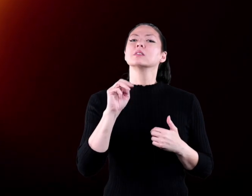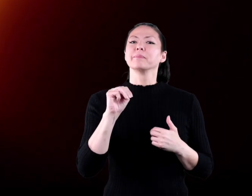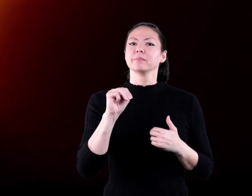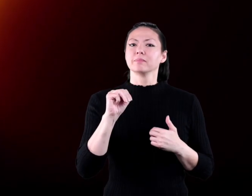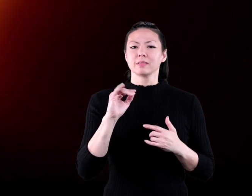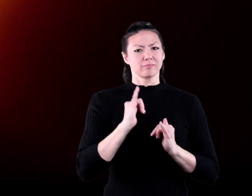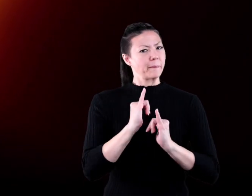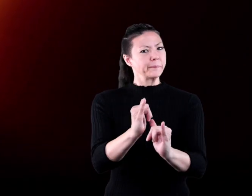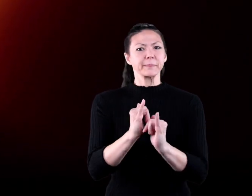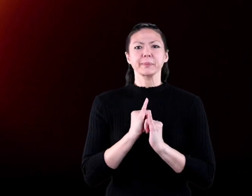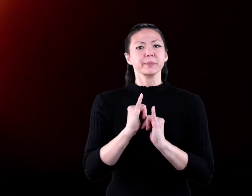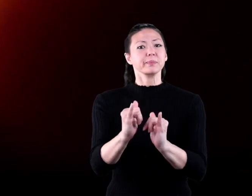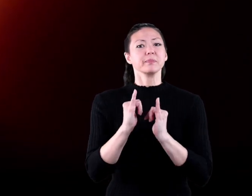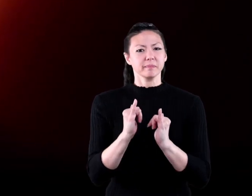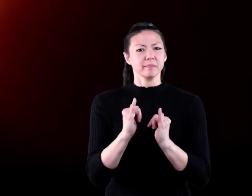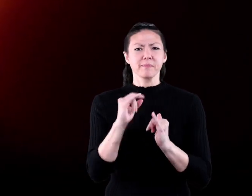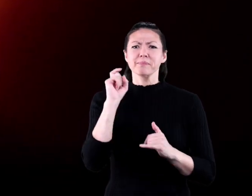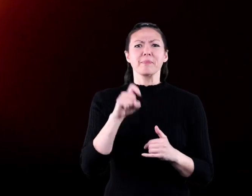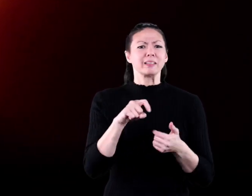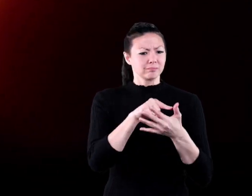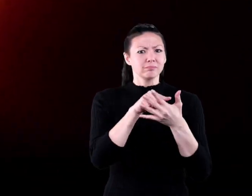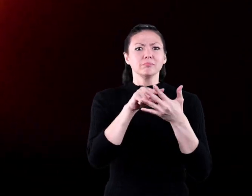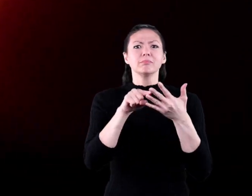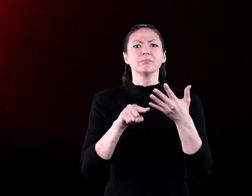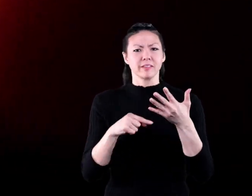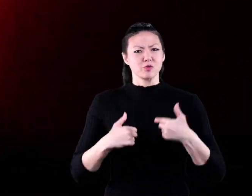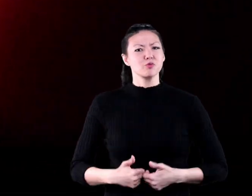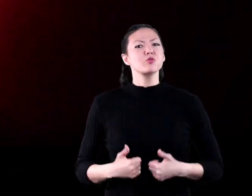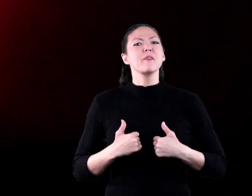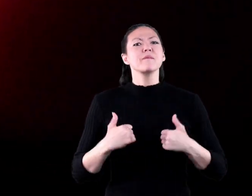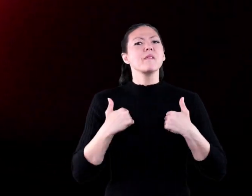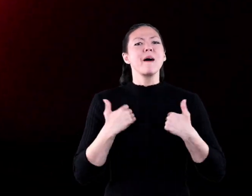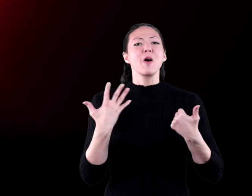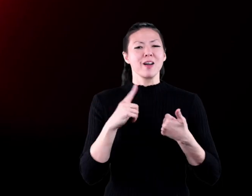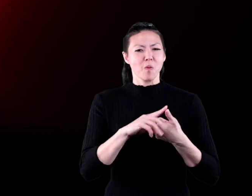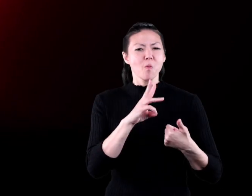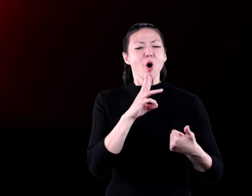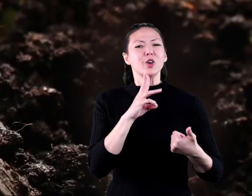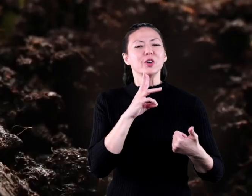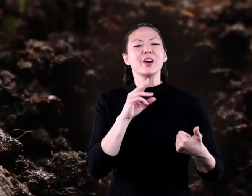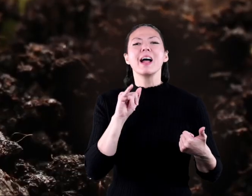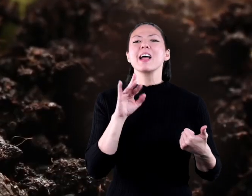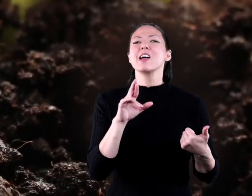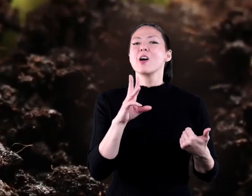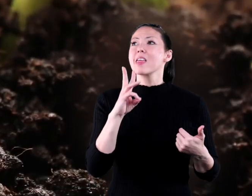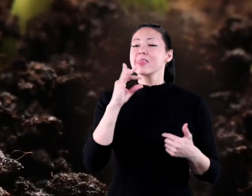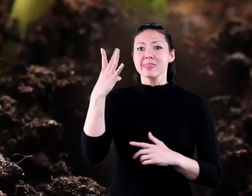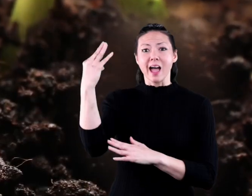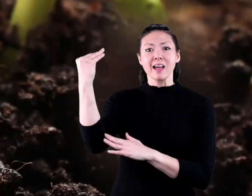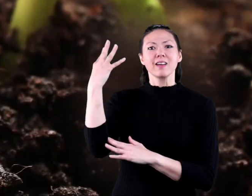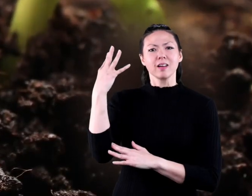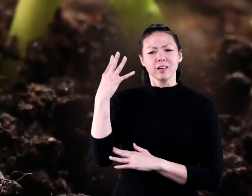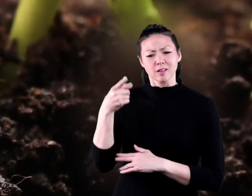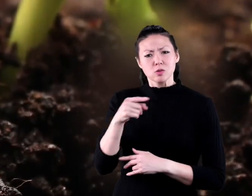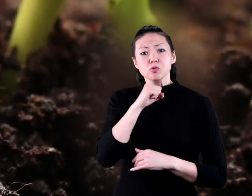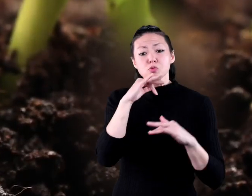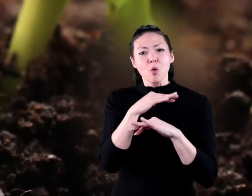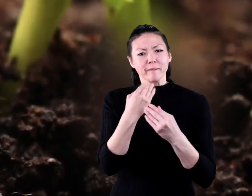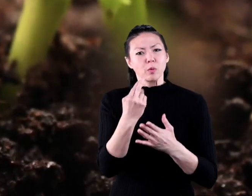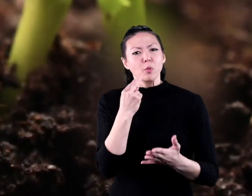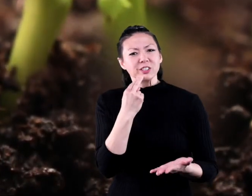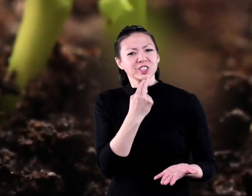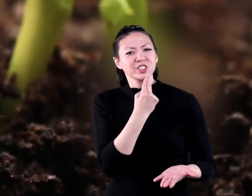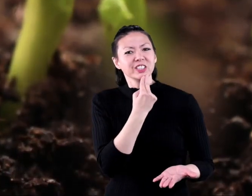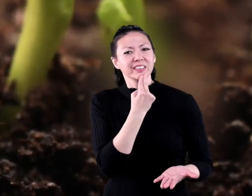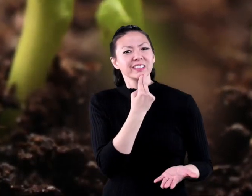living organisms like you and me that need several essential things to survive. Water, air, light,